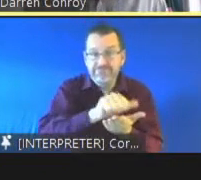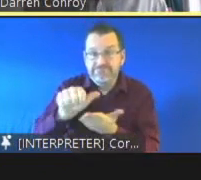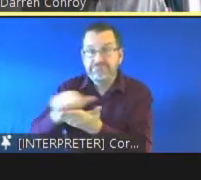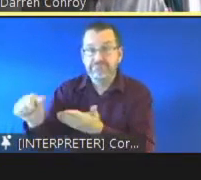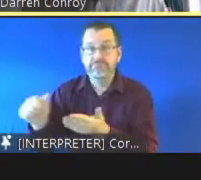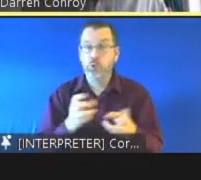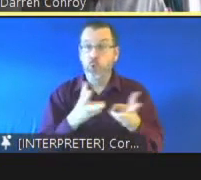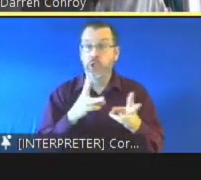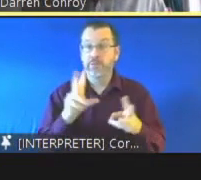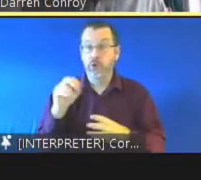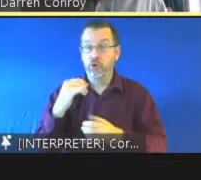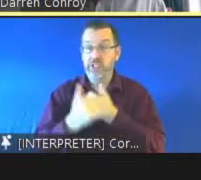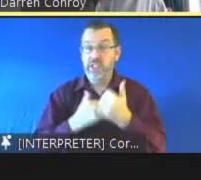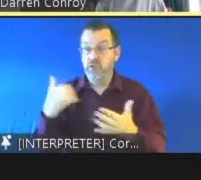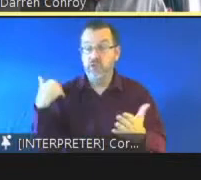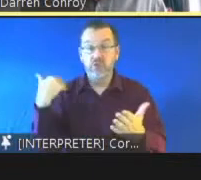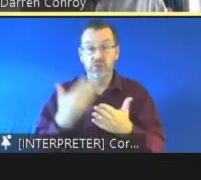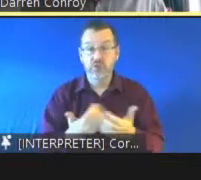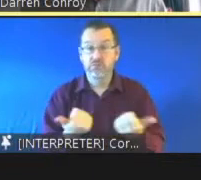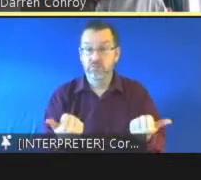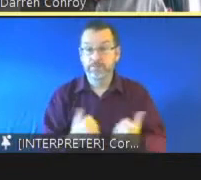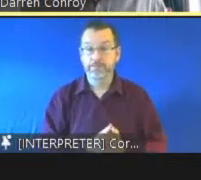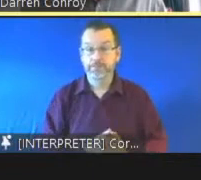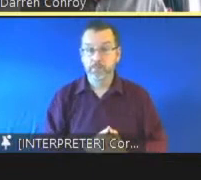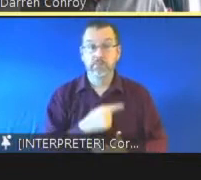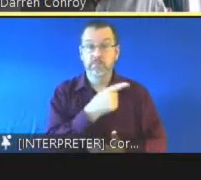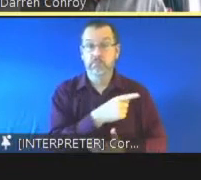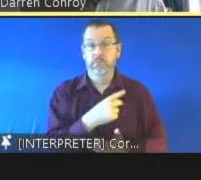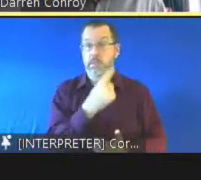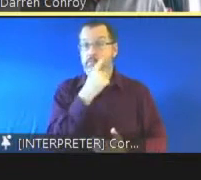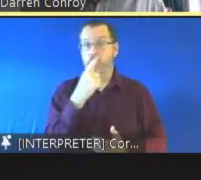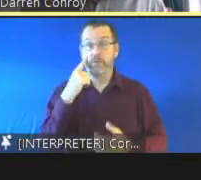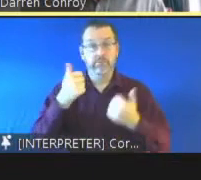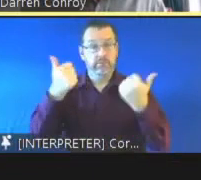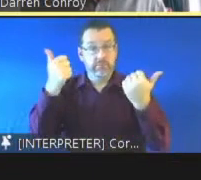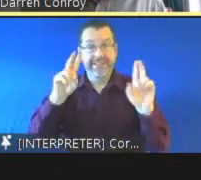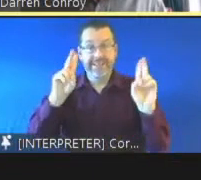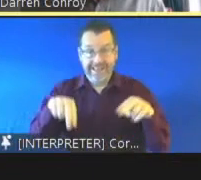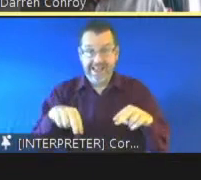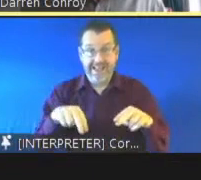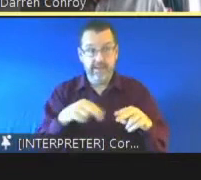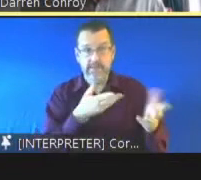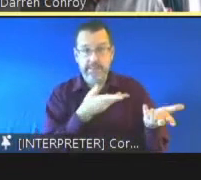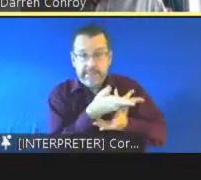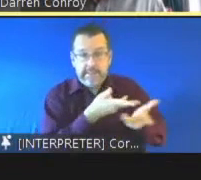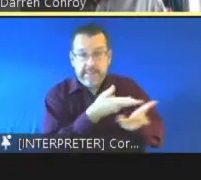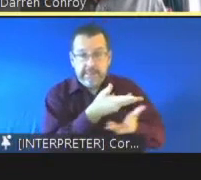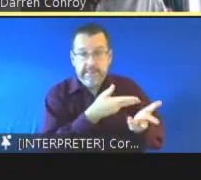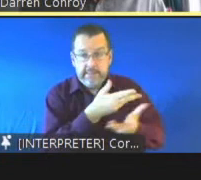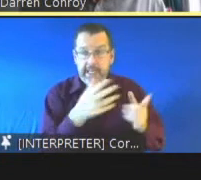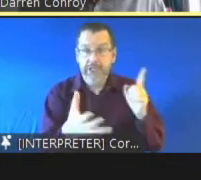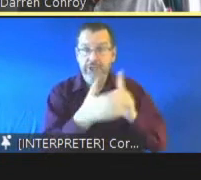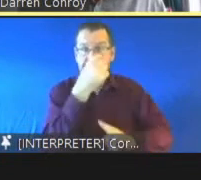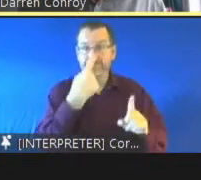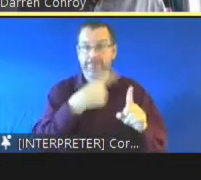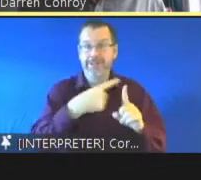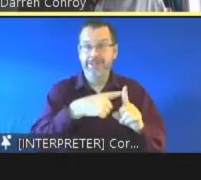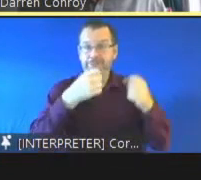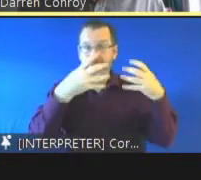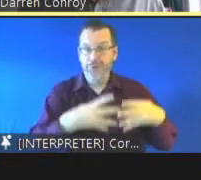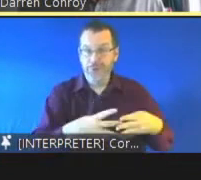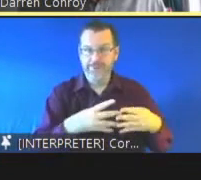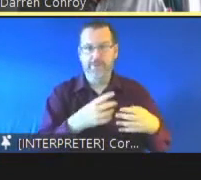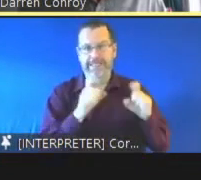and i suppose it's it has a proven track record of achieving positive outcomes for the young people by keeping them at home in education